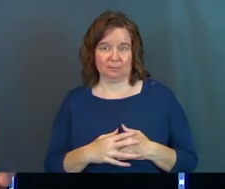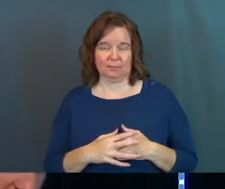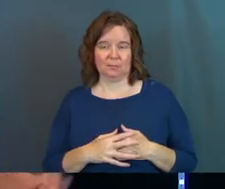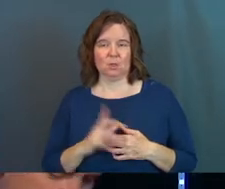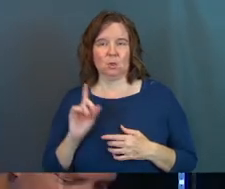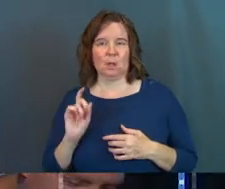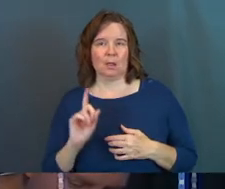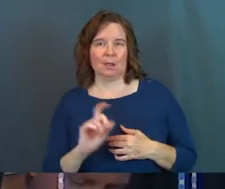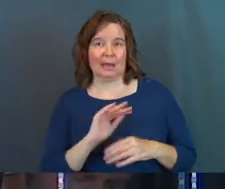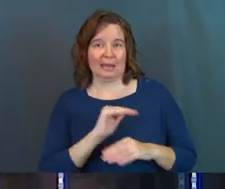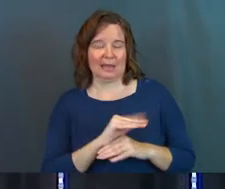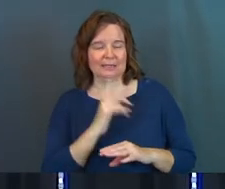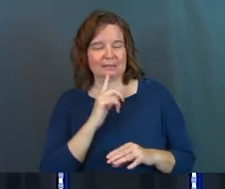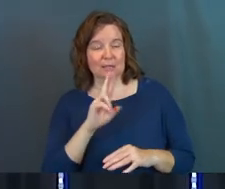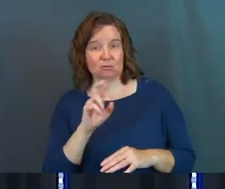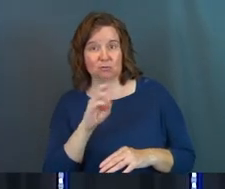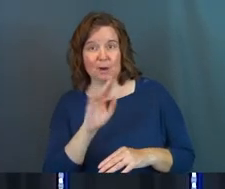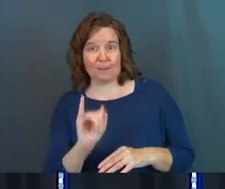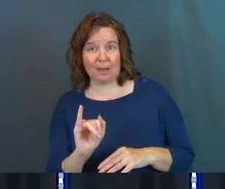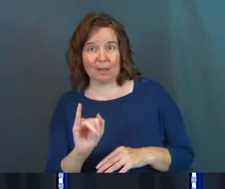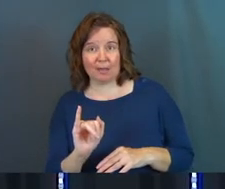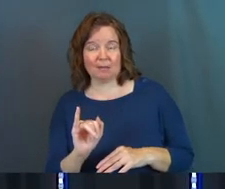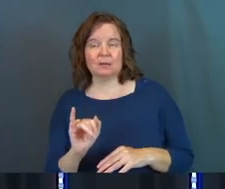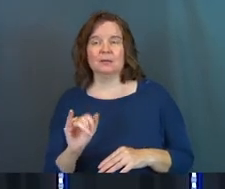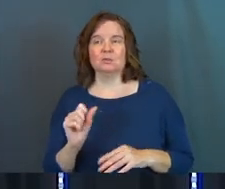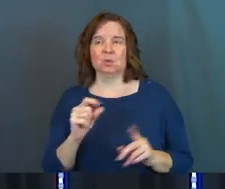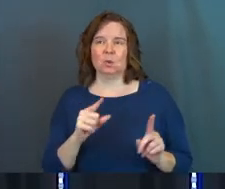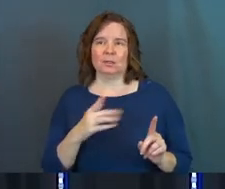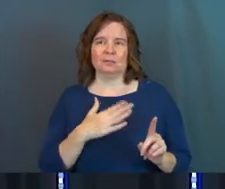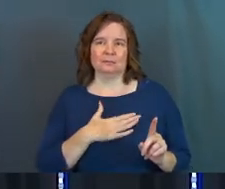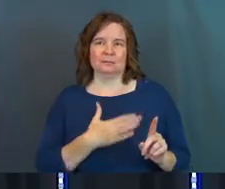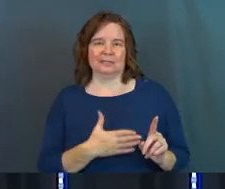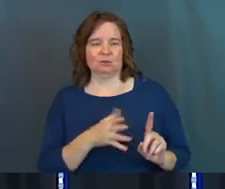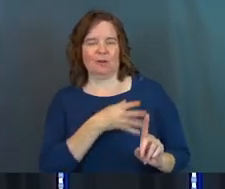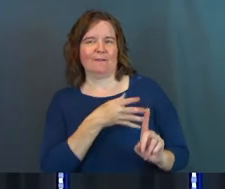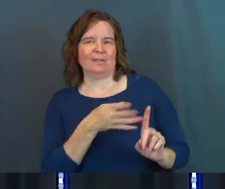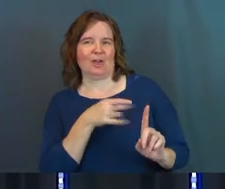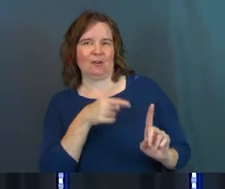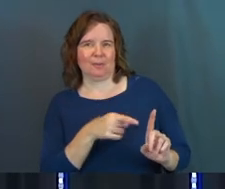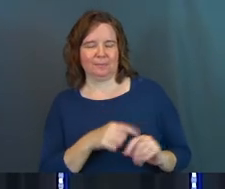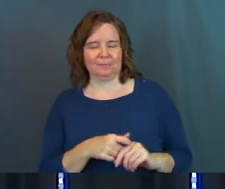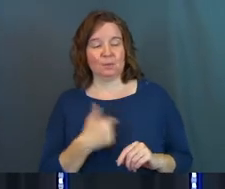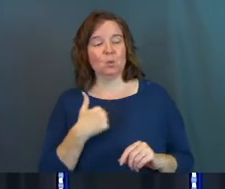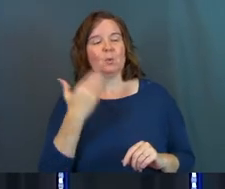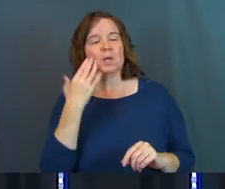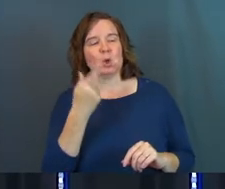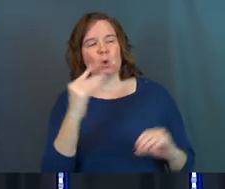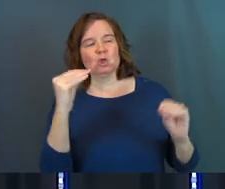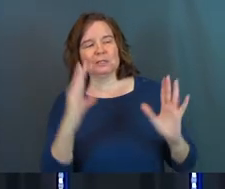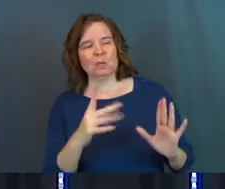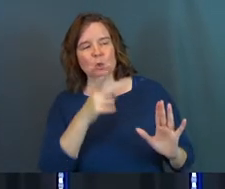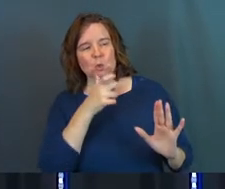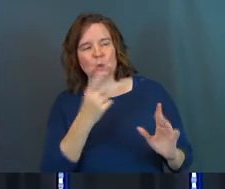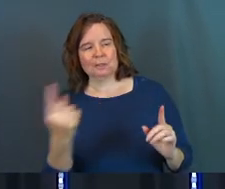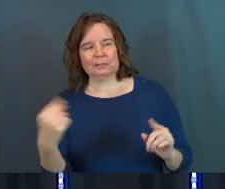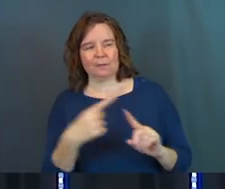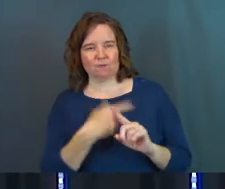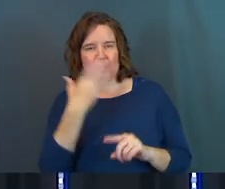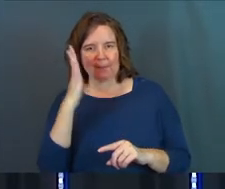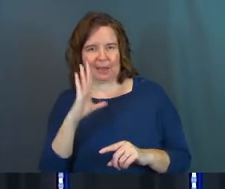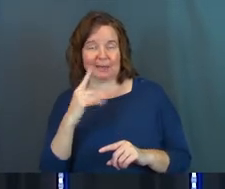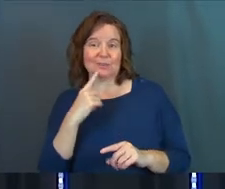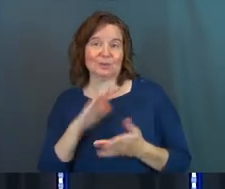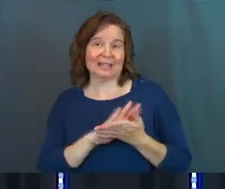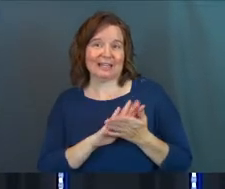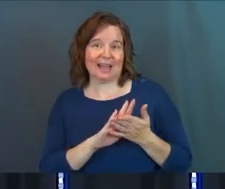So he came to Jesus at night and said, Rabbi, so he's kind of, you know, flattering him. We know that you are a teacher who has come from God,